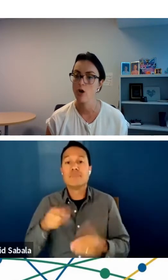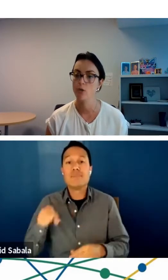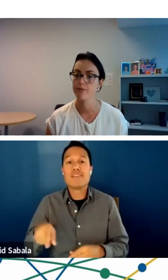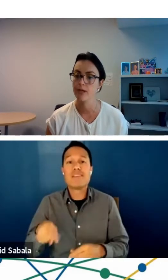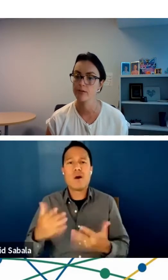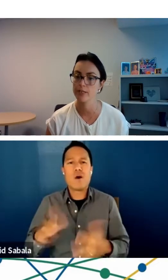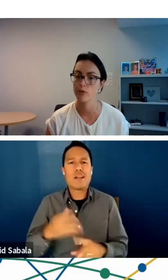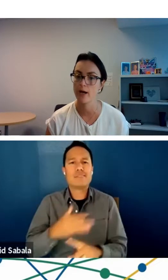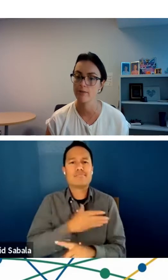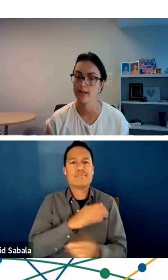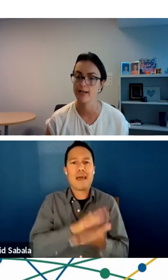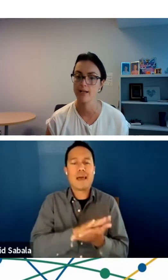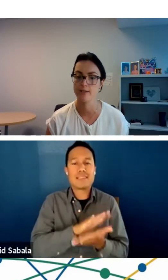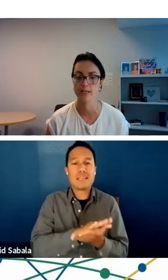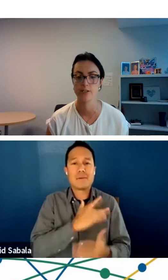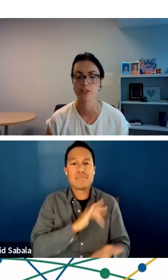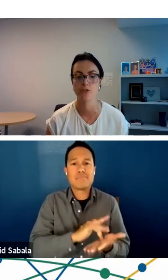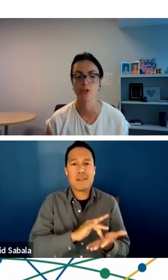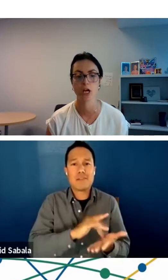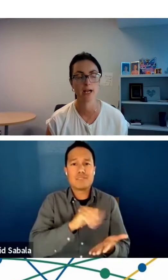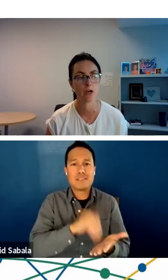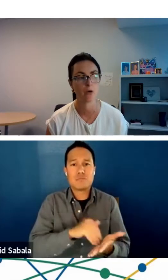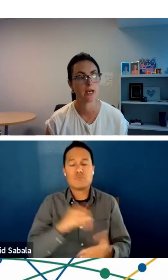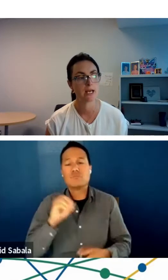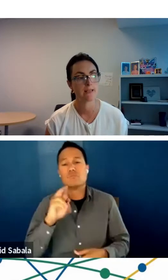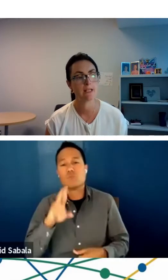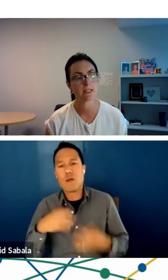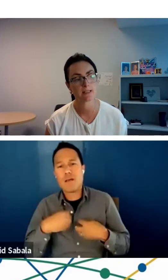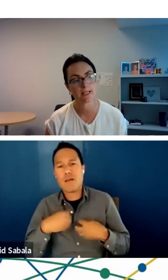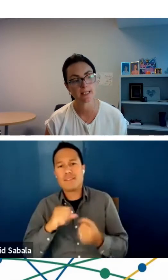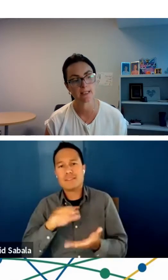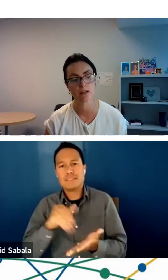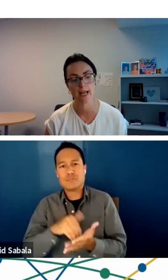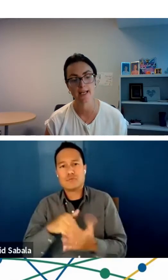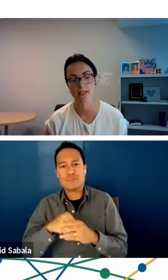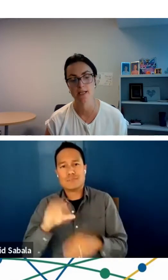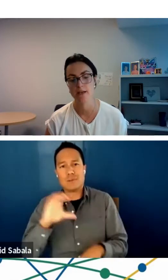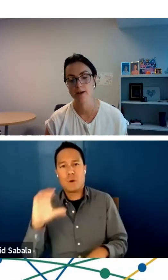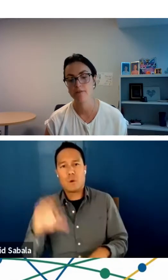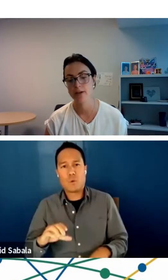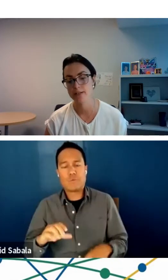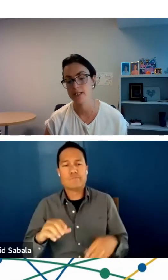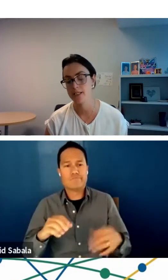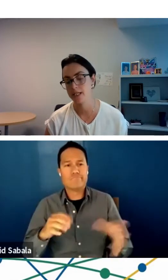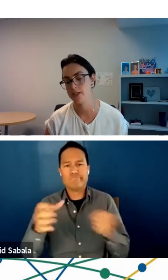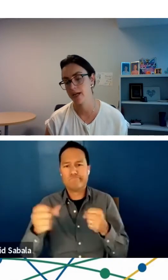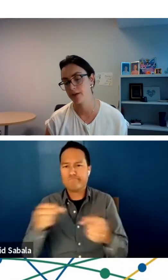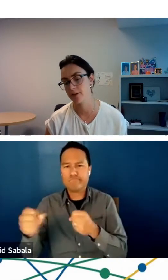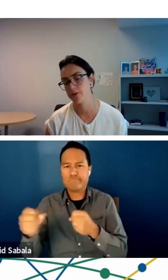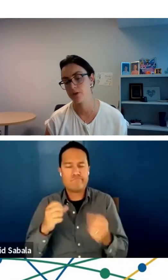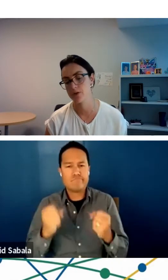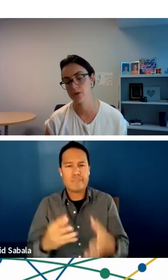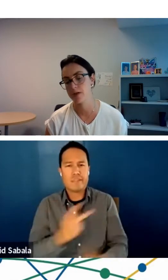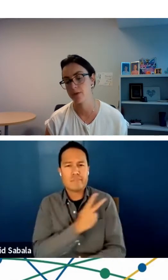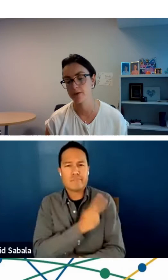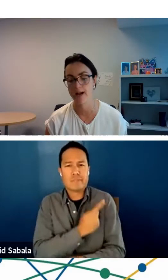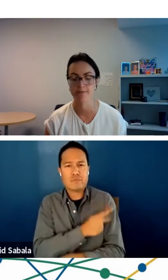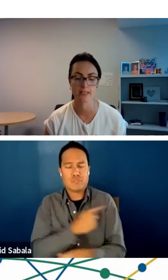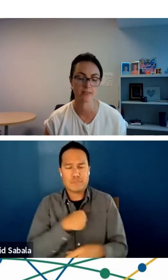centers or federally qualified health centers in Chicago. These studies collected very detailed